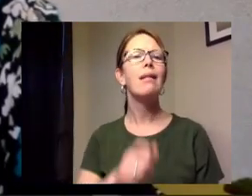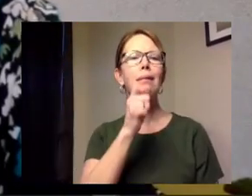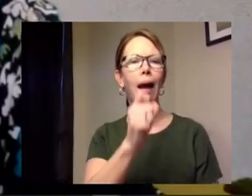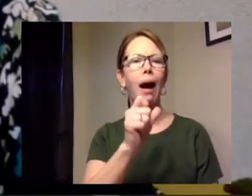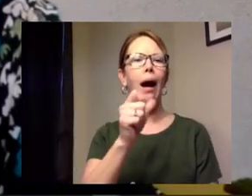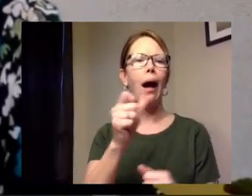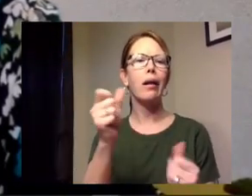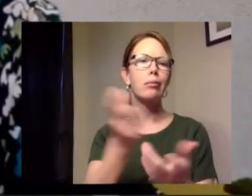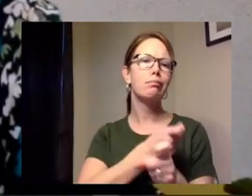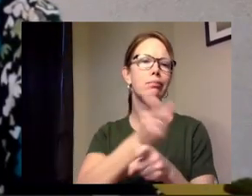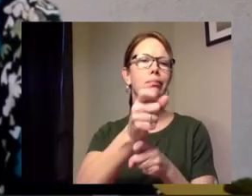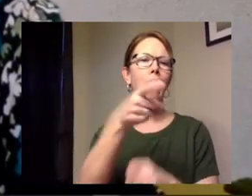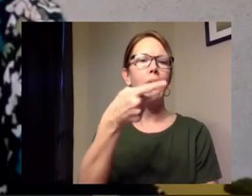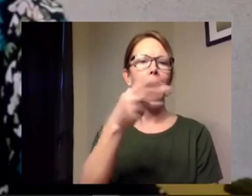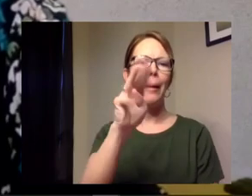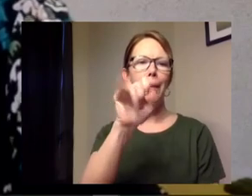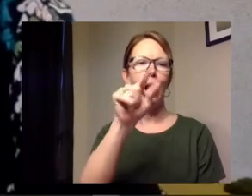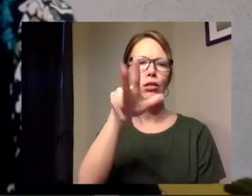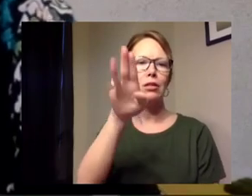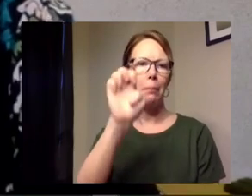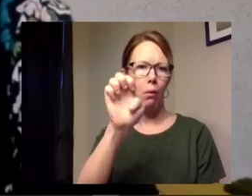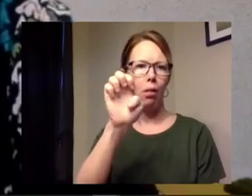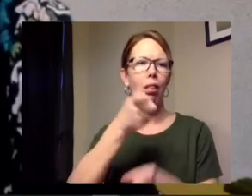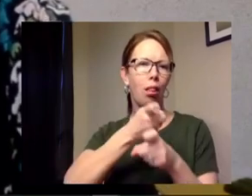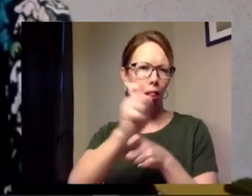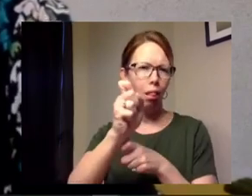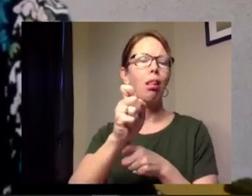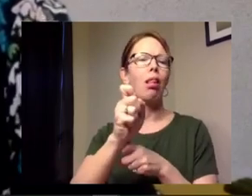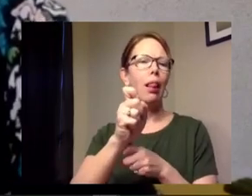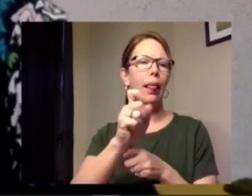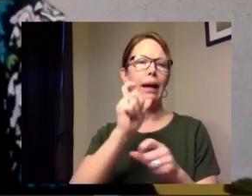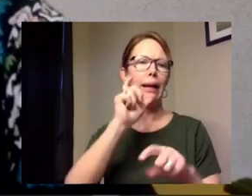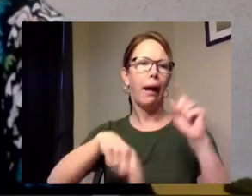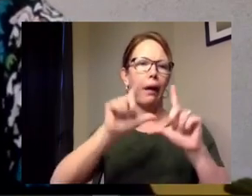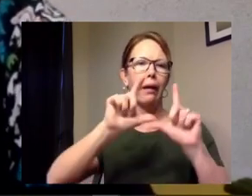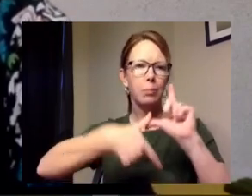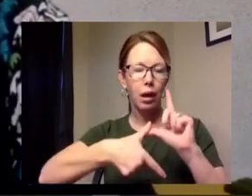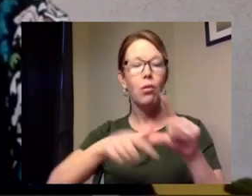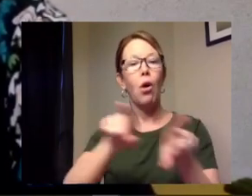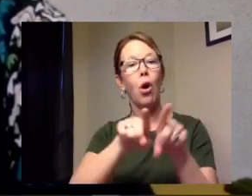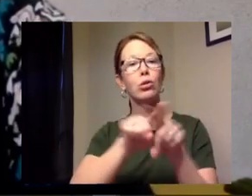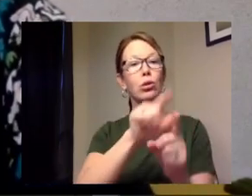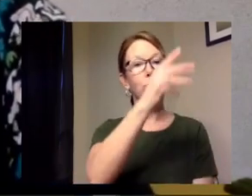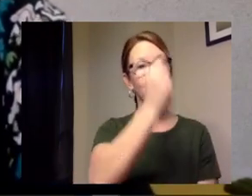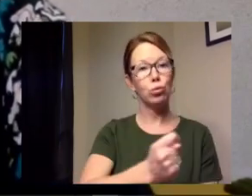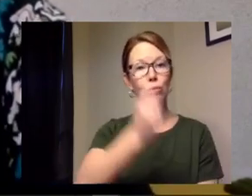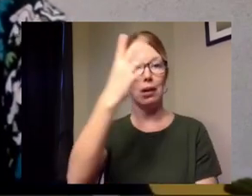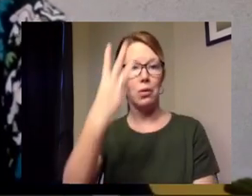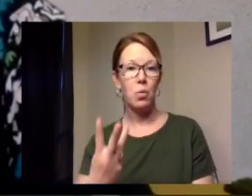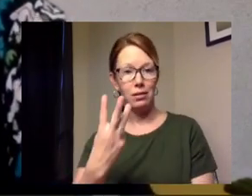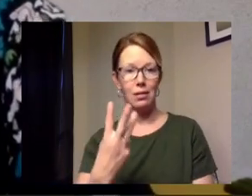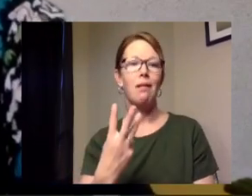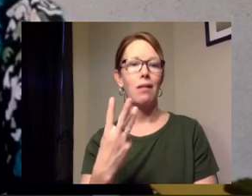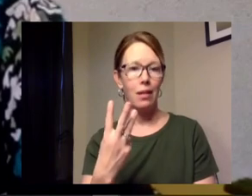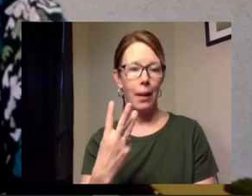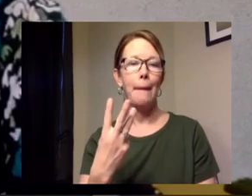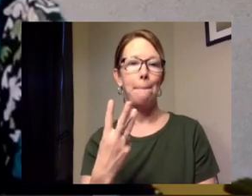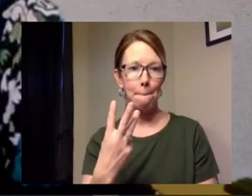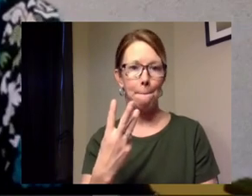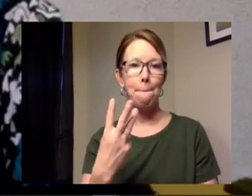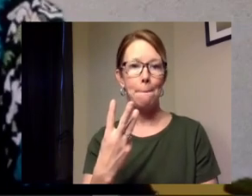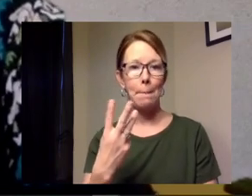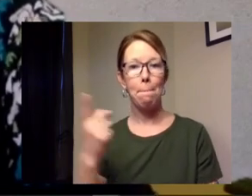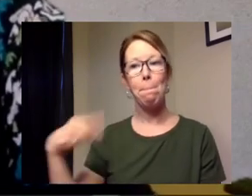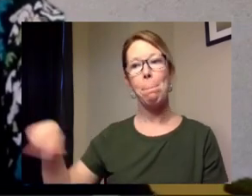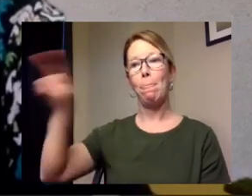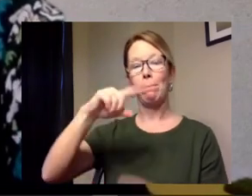but we are also doing a program tuesdays and wednesdays now um with the help of the